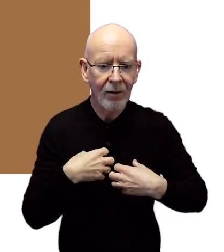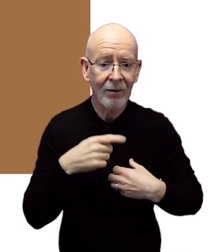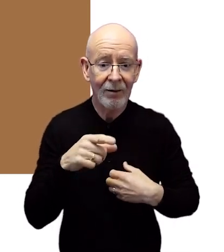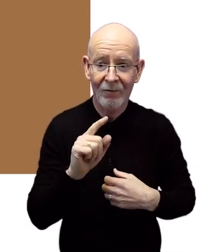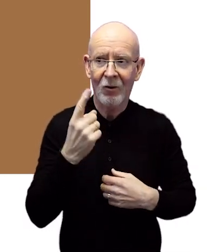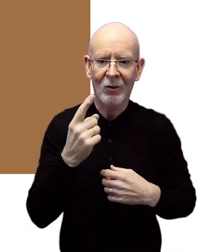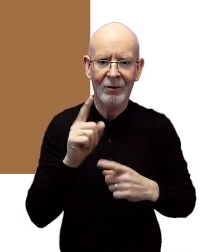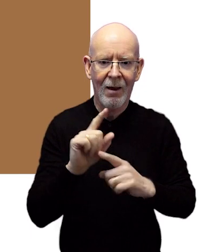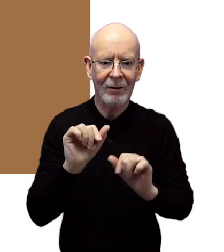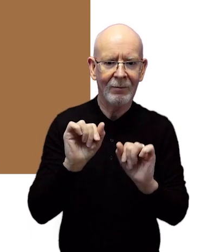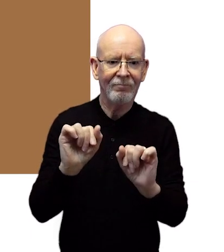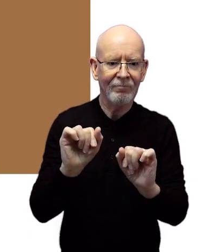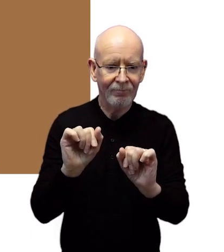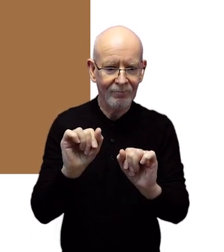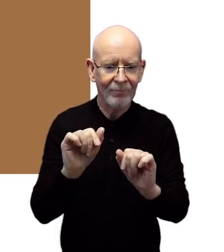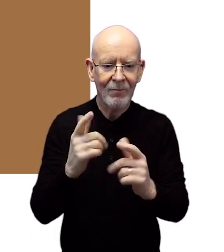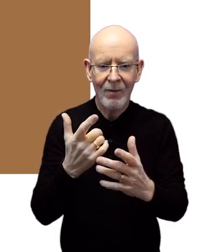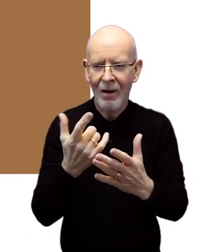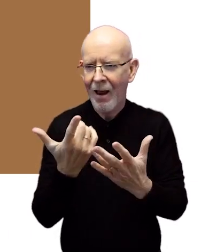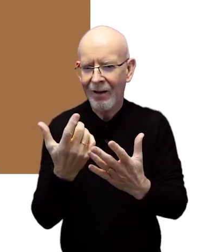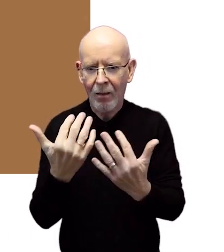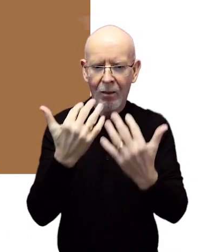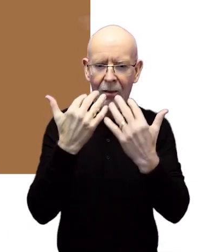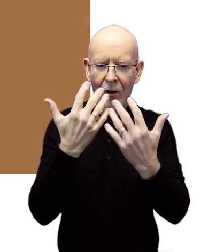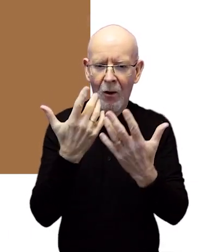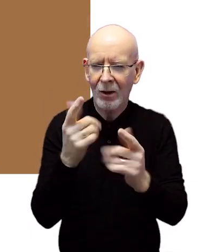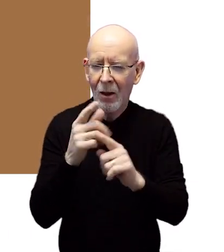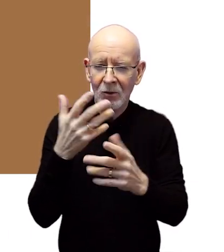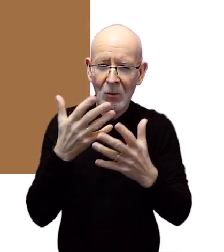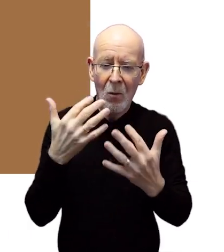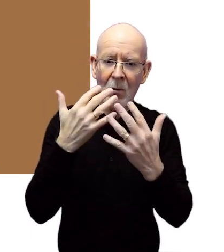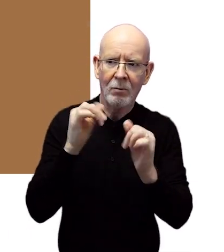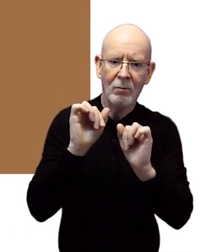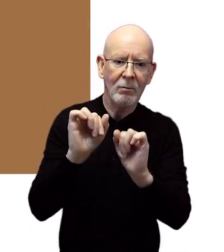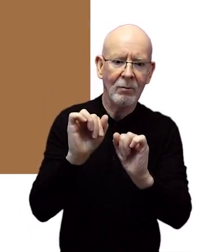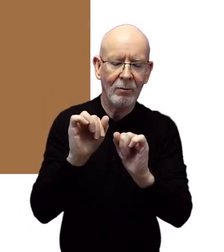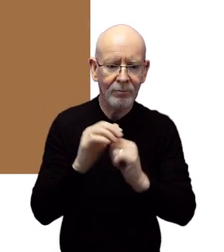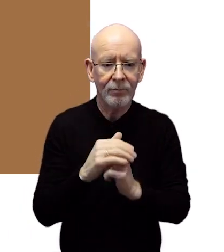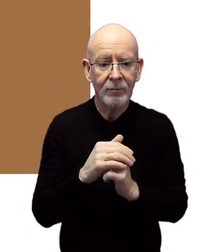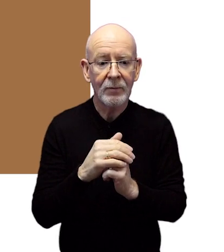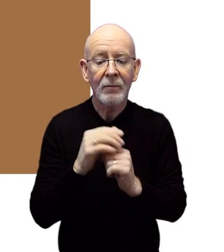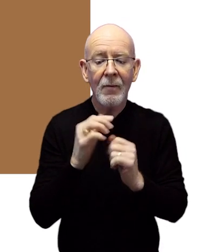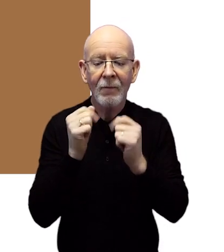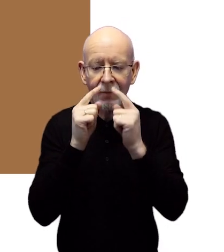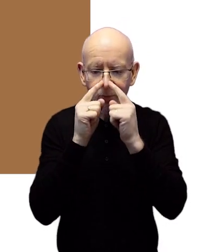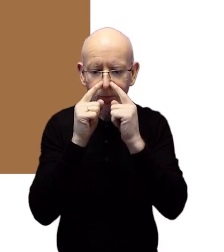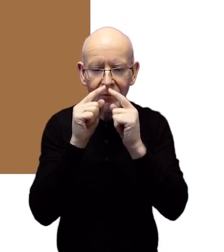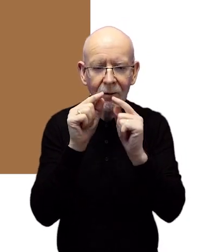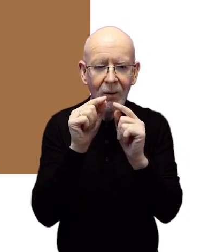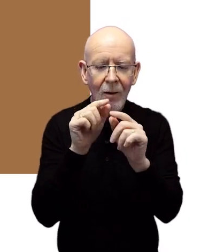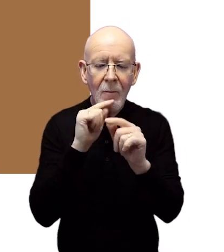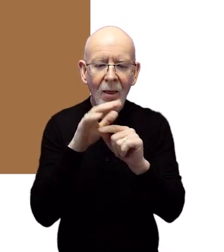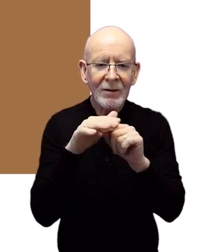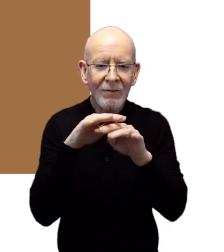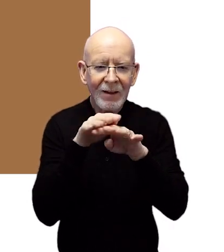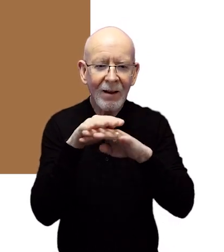the first line of defence against pollutants or irritants like smoke for instance. Small blood vessels within the nose warm the